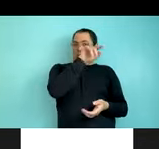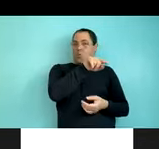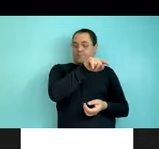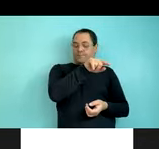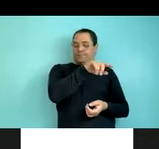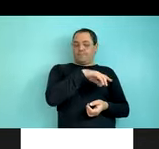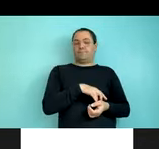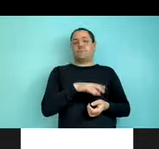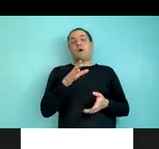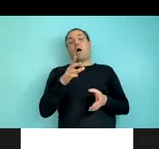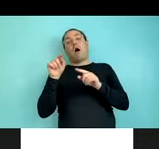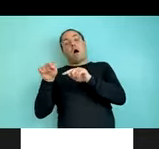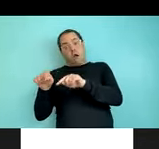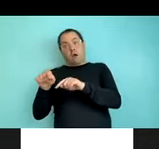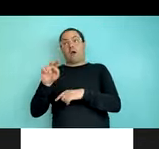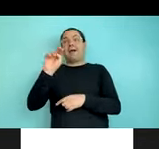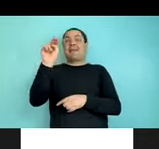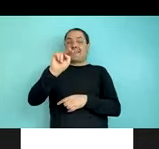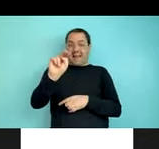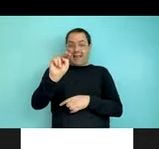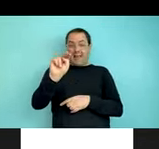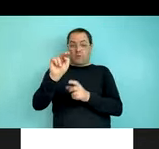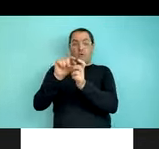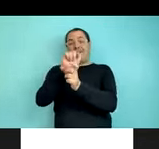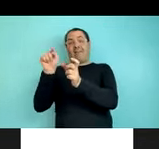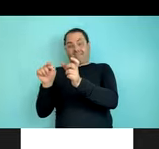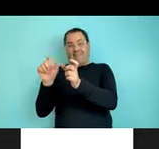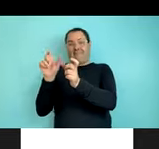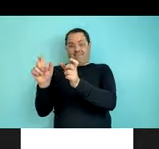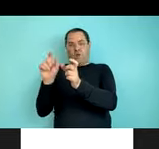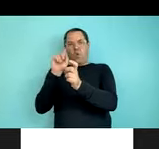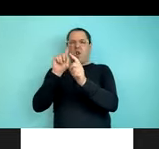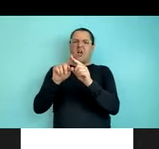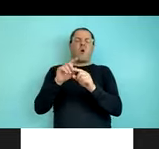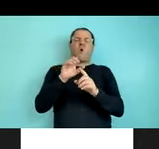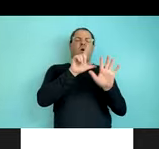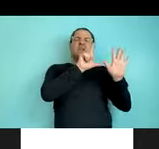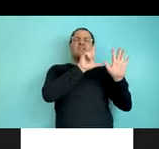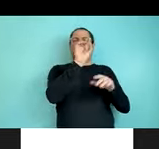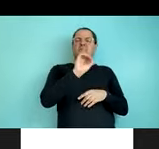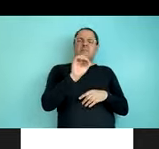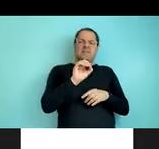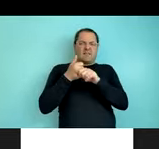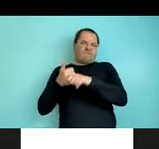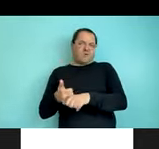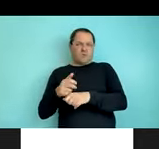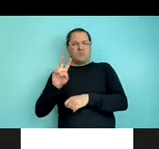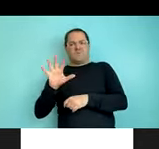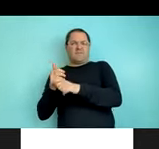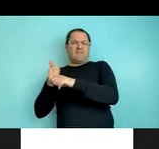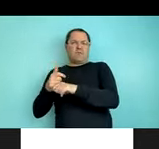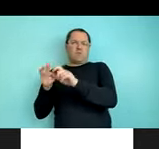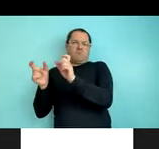these coral conditions, where it initially looked like people were just proportion matching, we do find significant differences from zero.